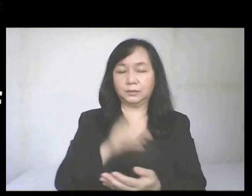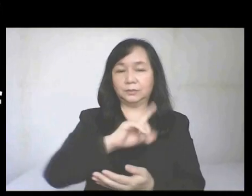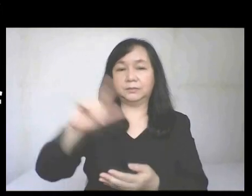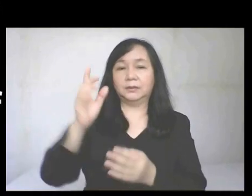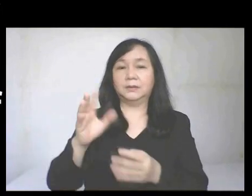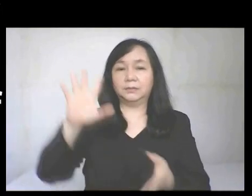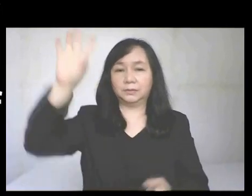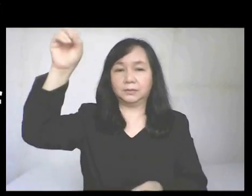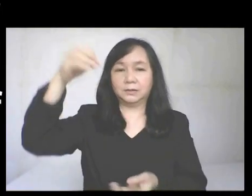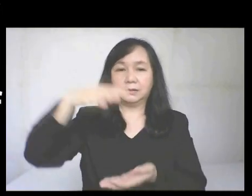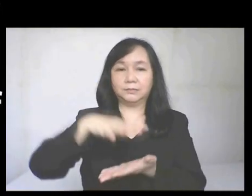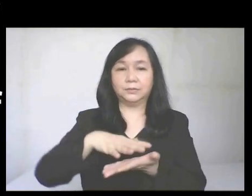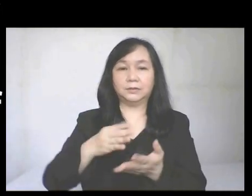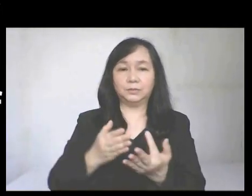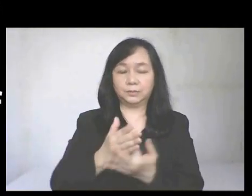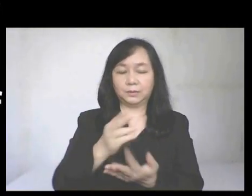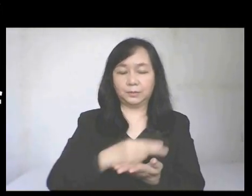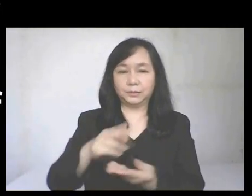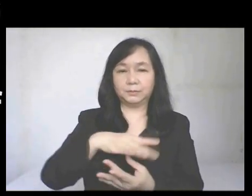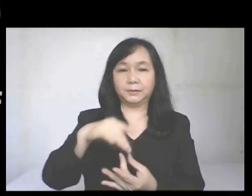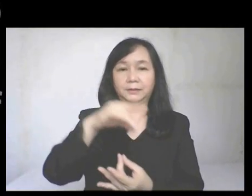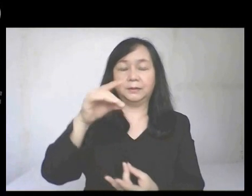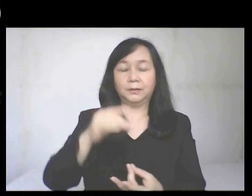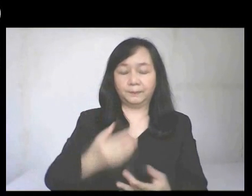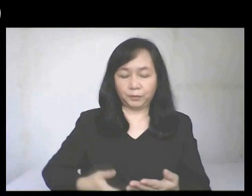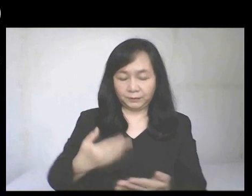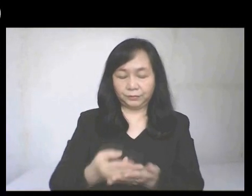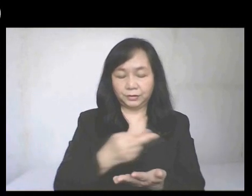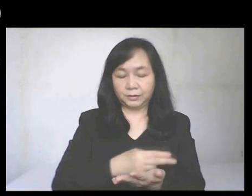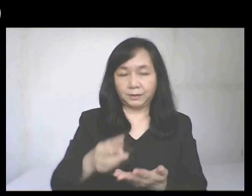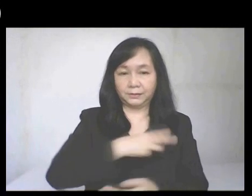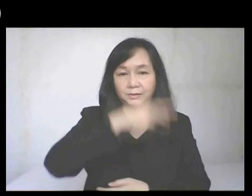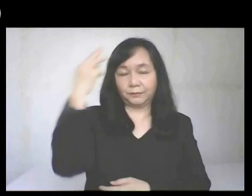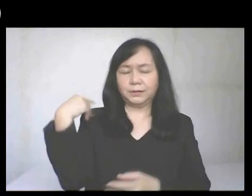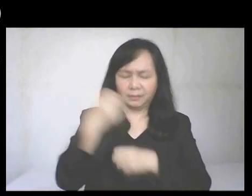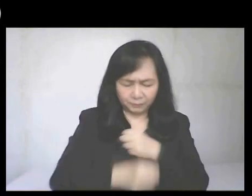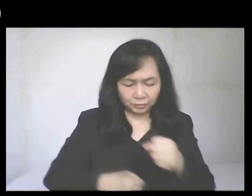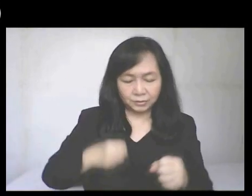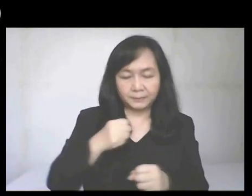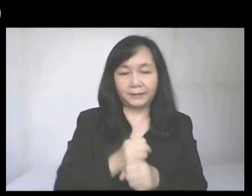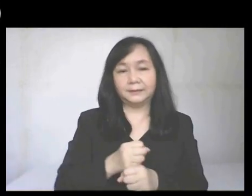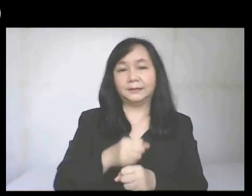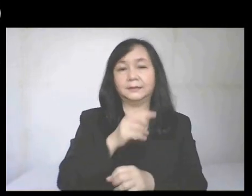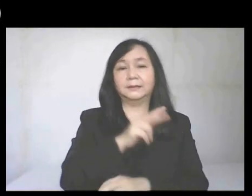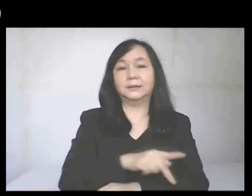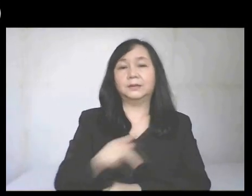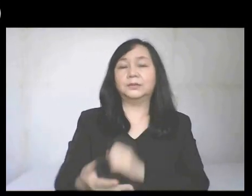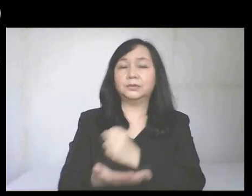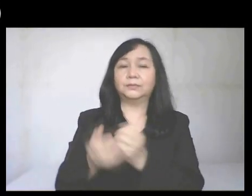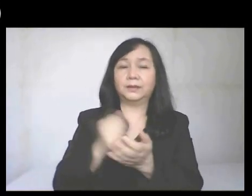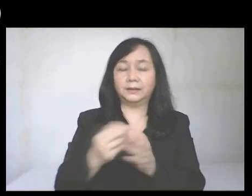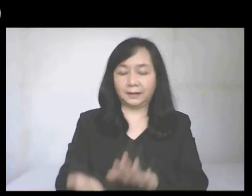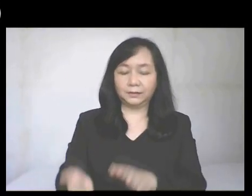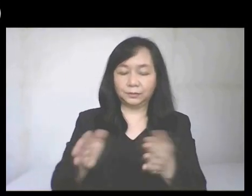our Lord, who was conceived by the Holy Spirit, born of the Virgin Mary, suffered under Pontius Pilate, was